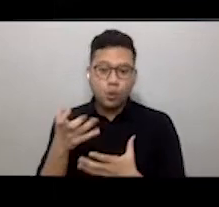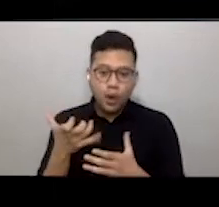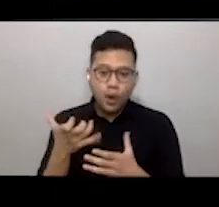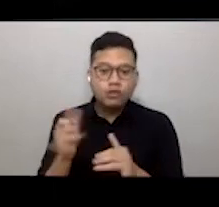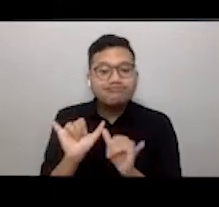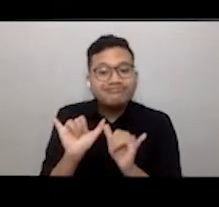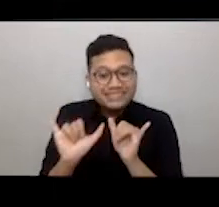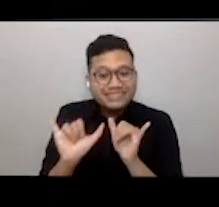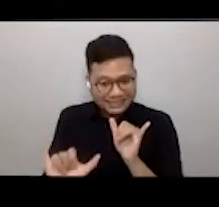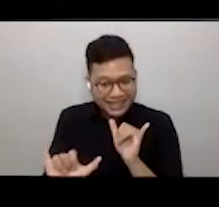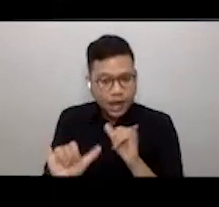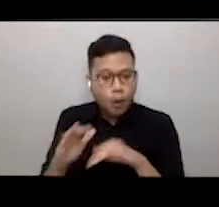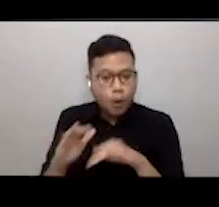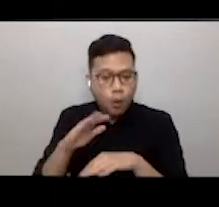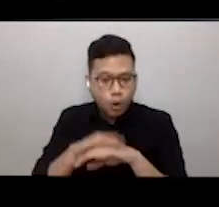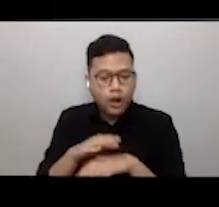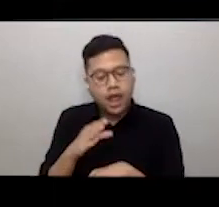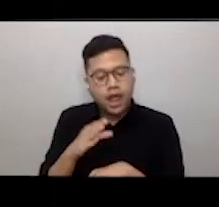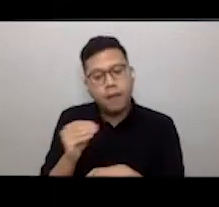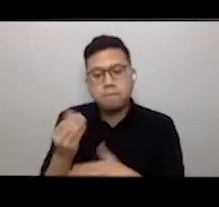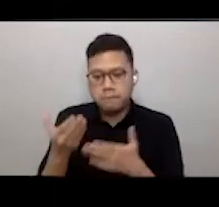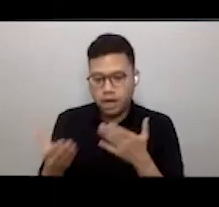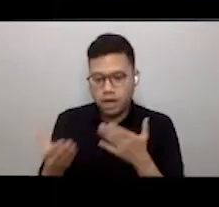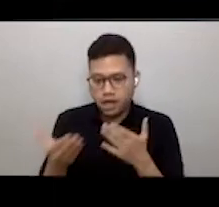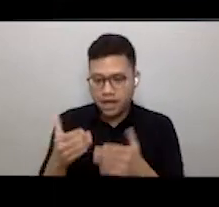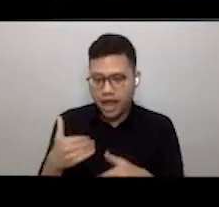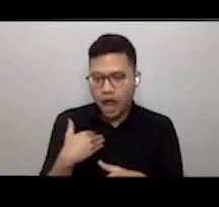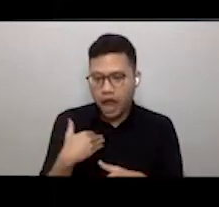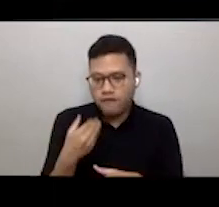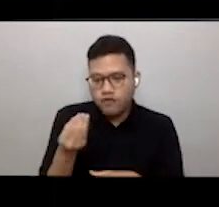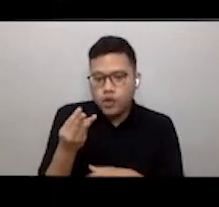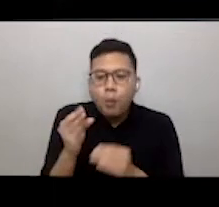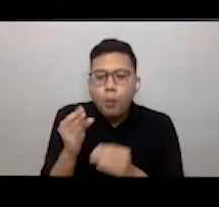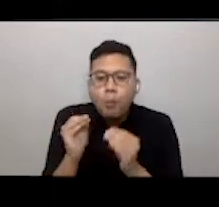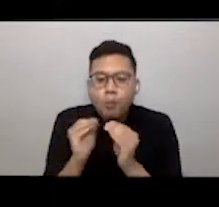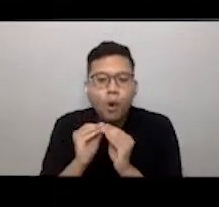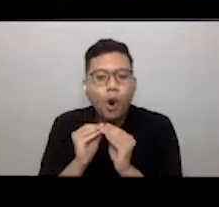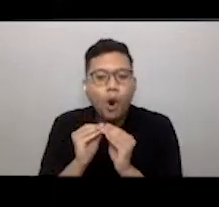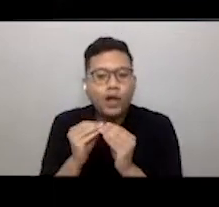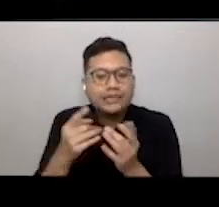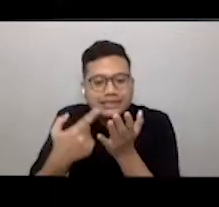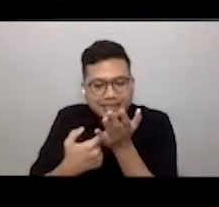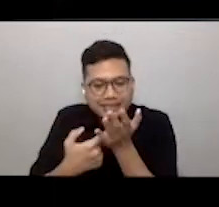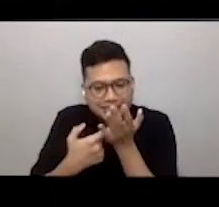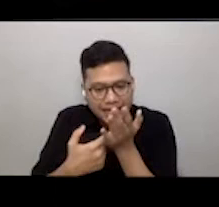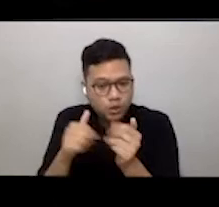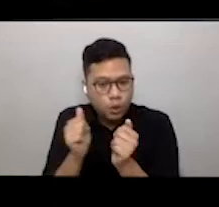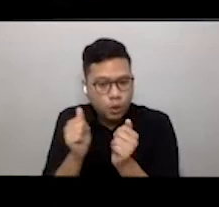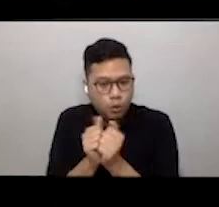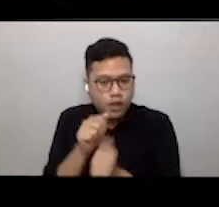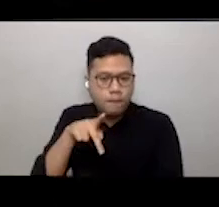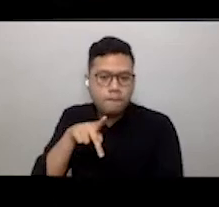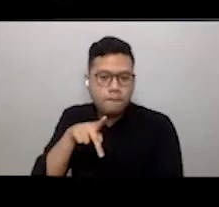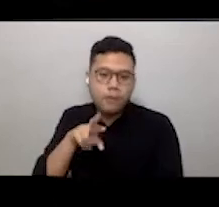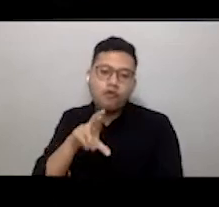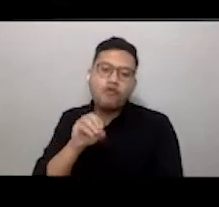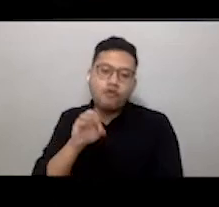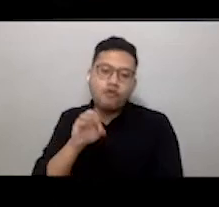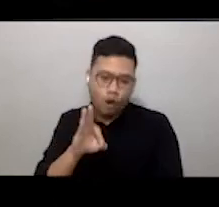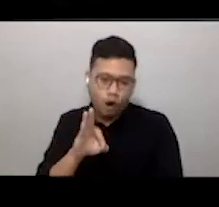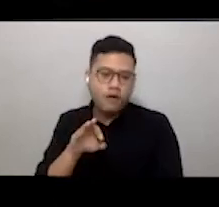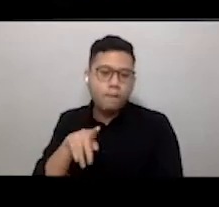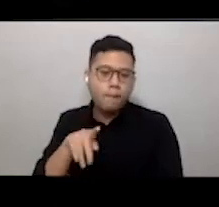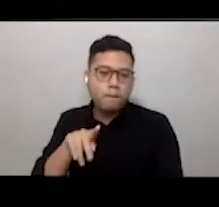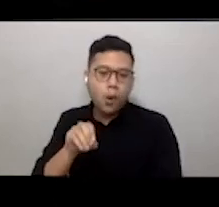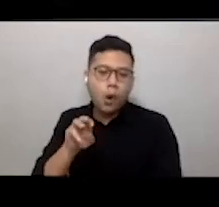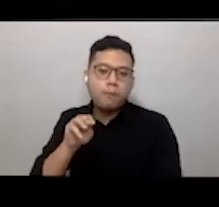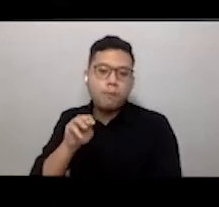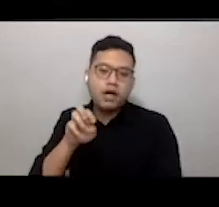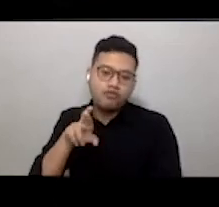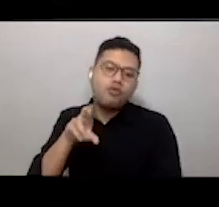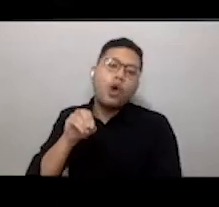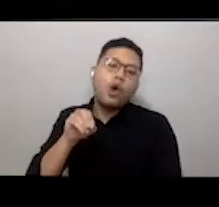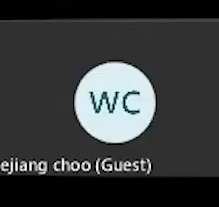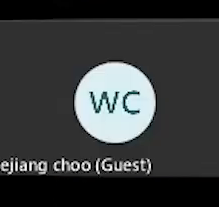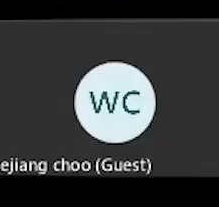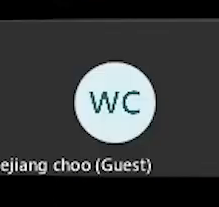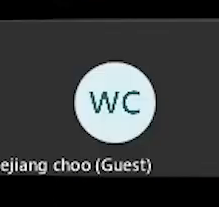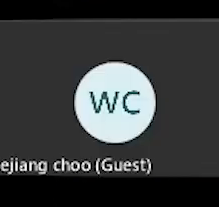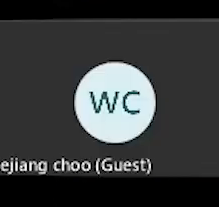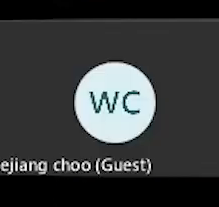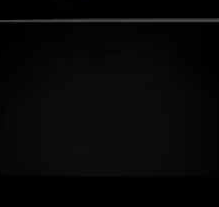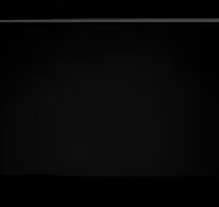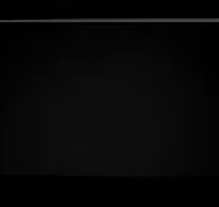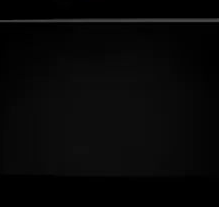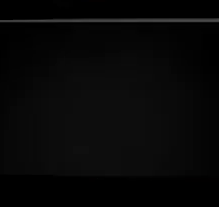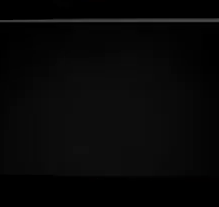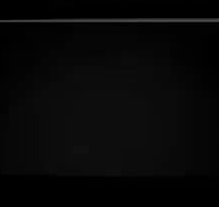and probably have a few more discussions with Professor Pomeroy, we'll keep the call open for another 10